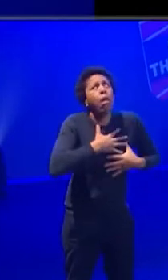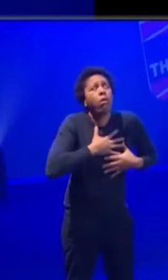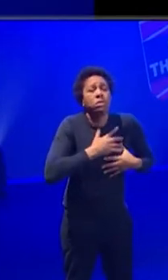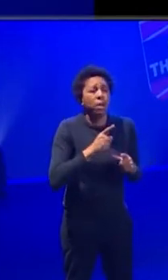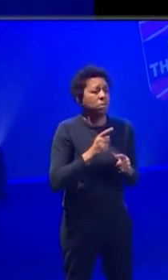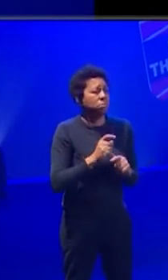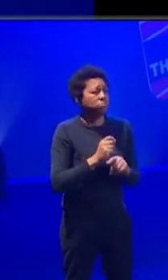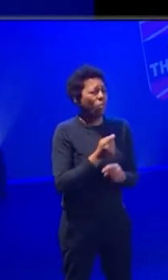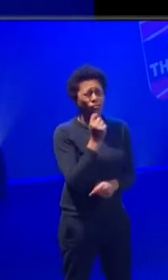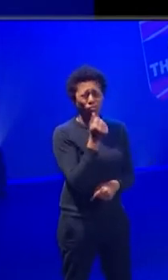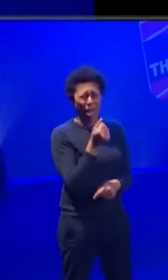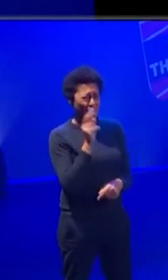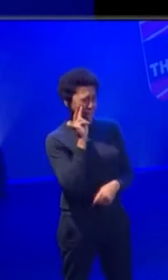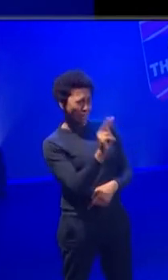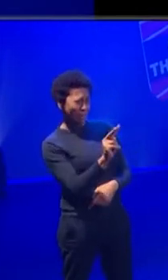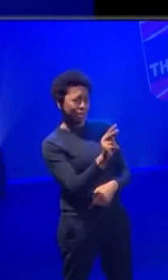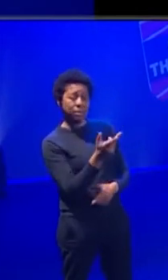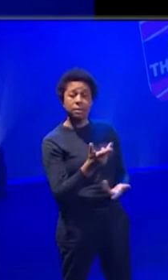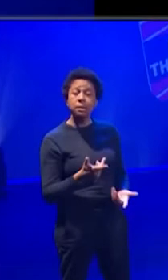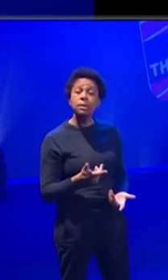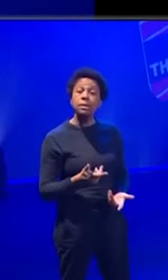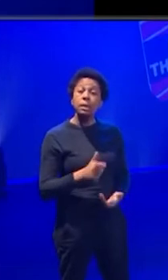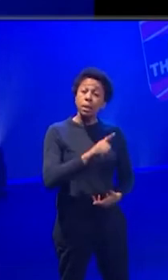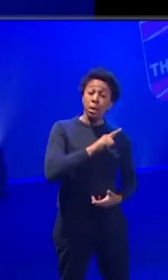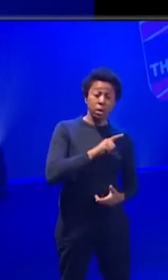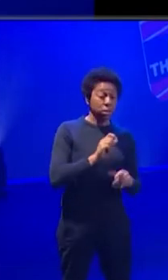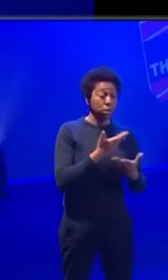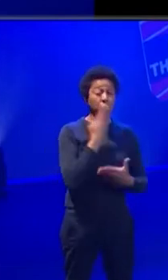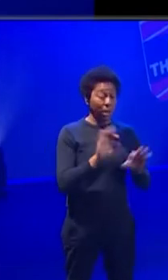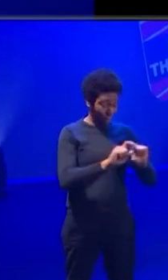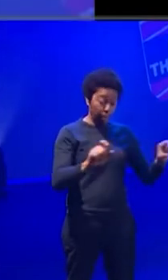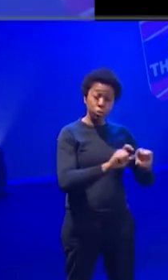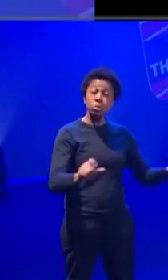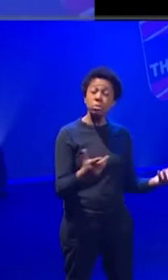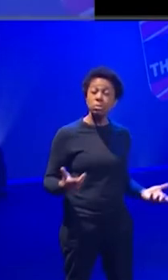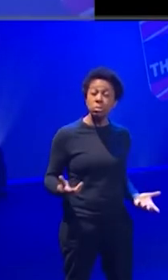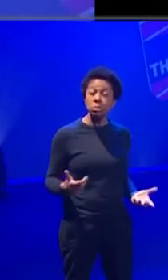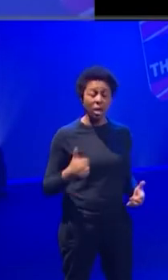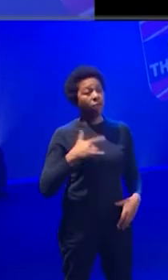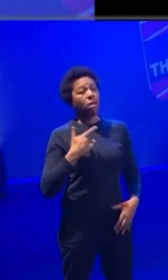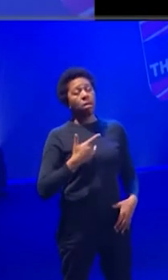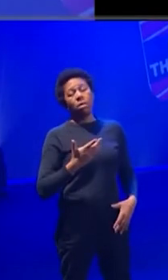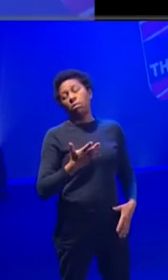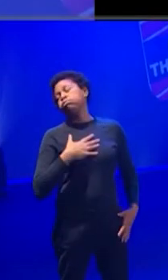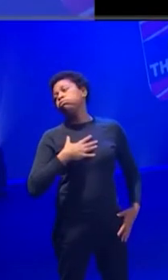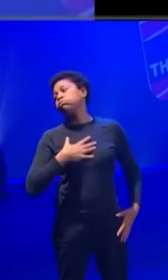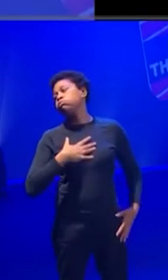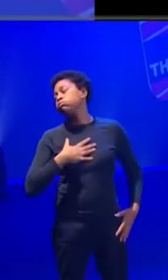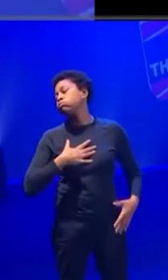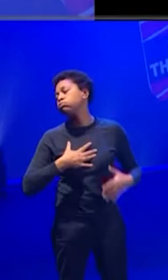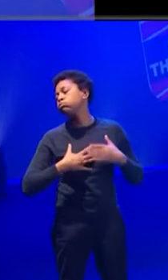doesn't get the chance to see musical theatre often because there's no captions. And that felt like a real moment of